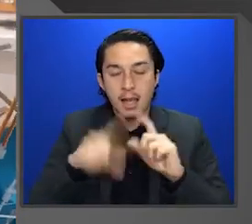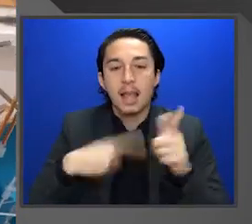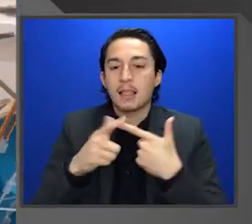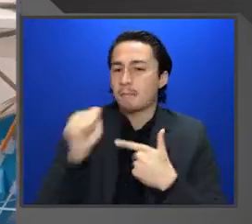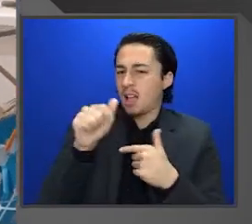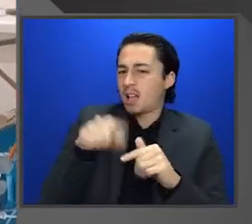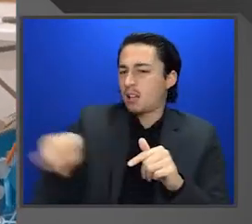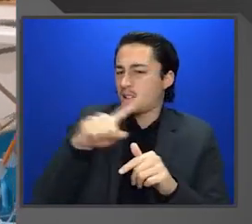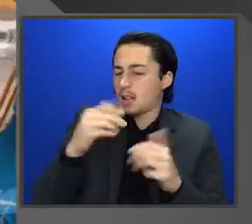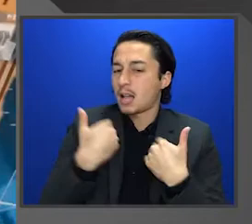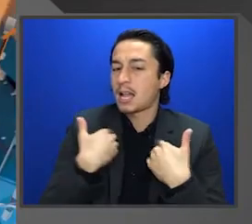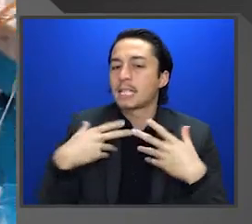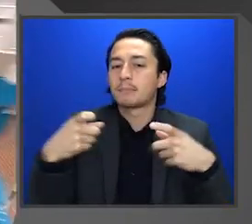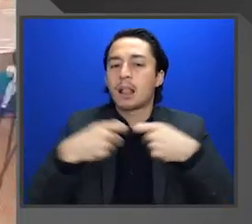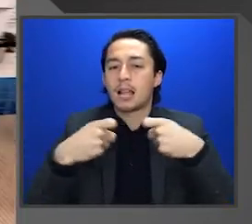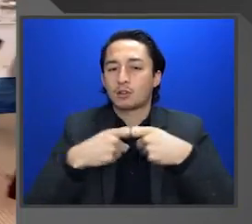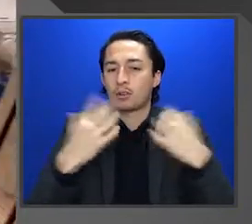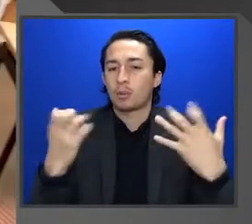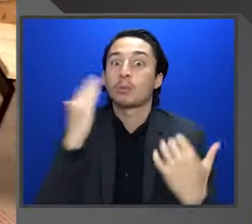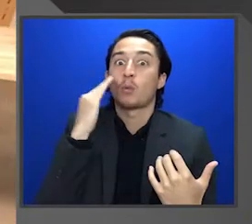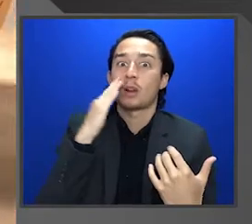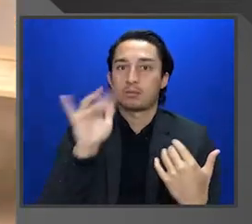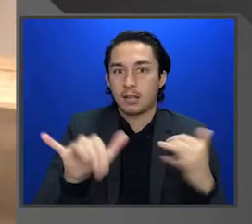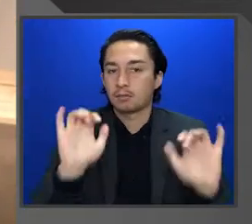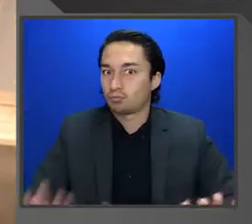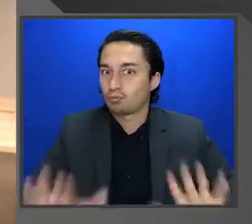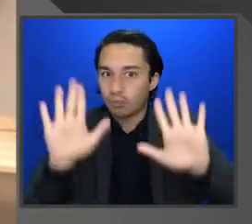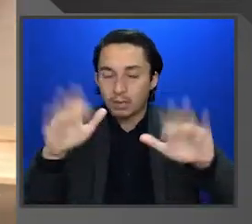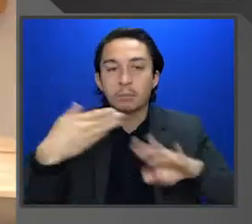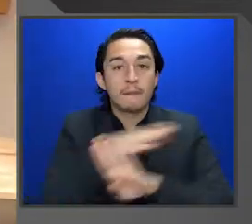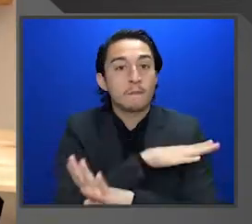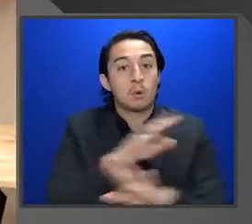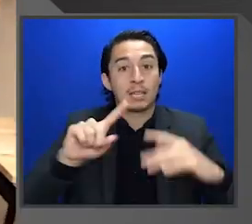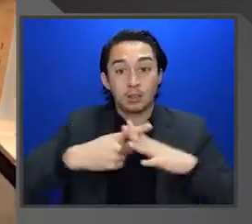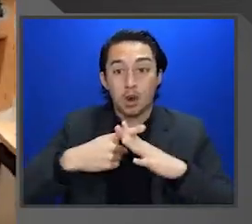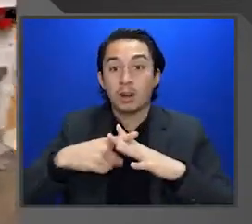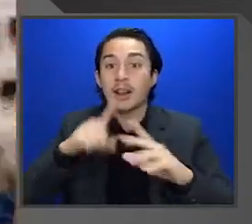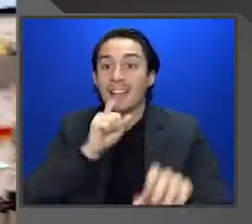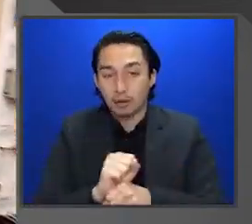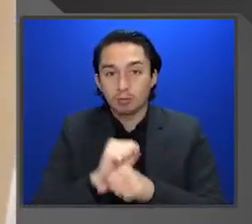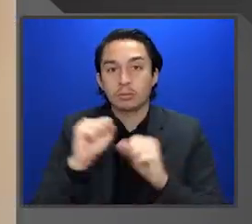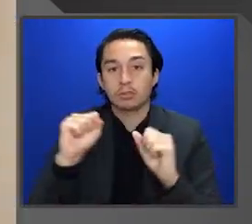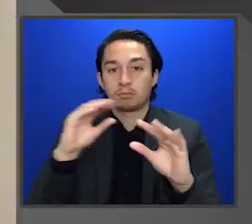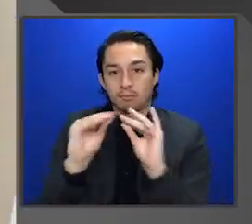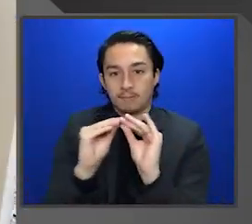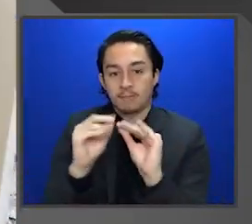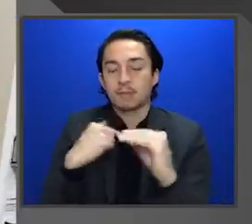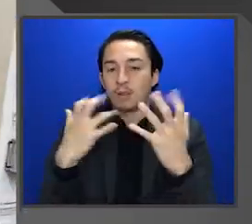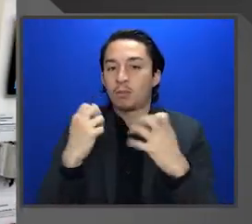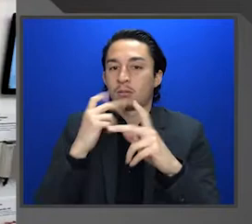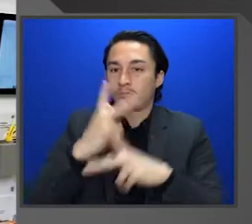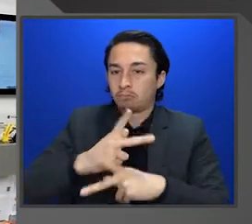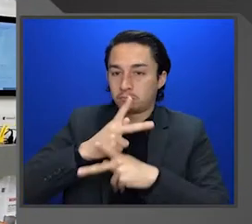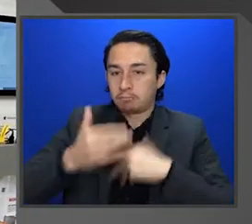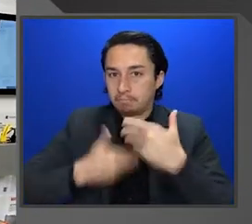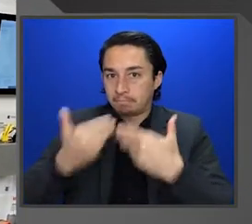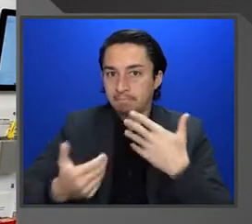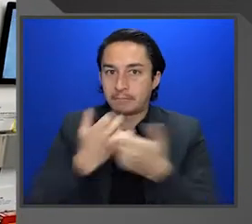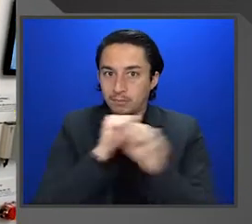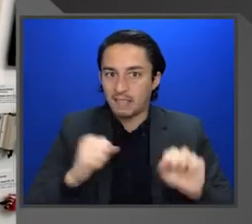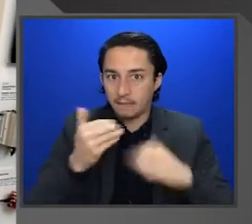here as well that I'm to want to be aware of. That's great. So before I begin my repair, I'll make sure that I take the right precautions to